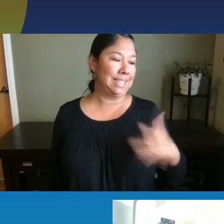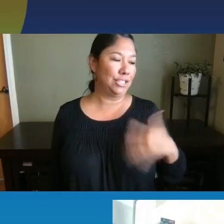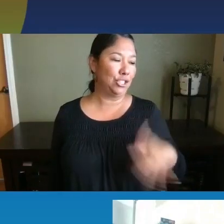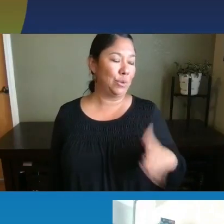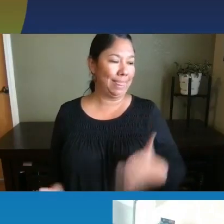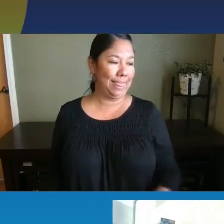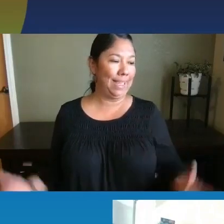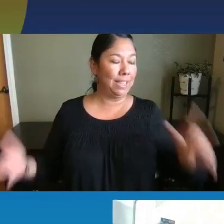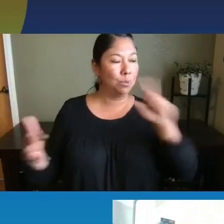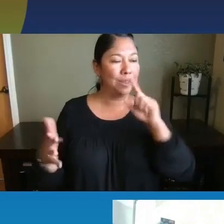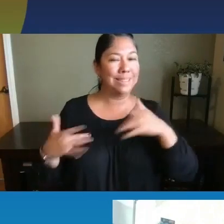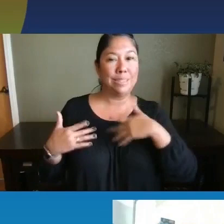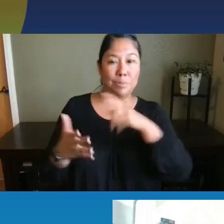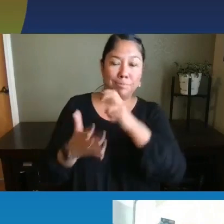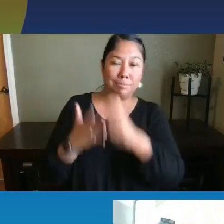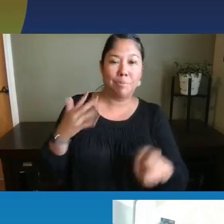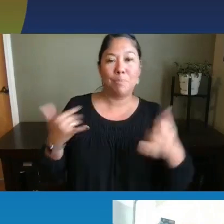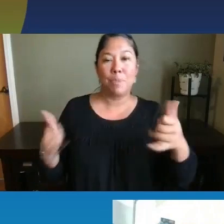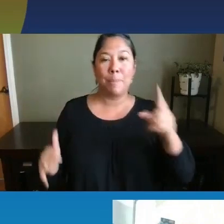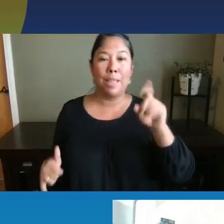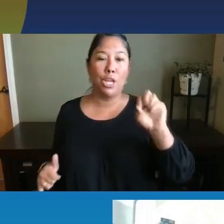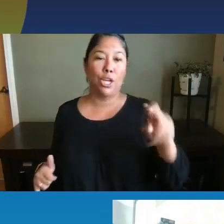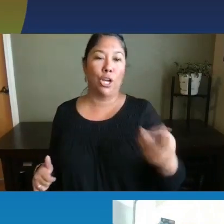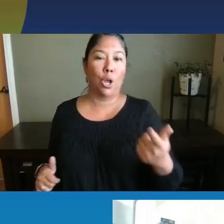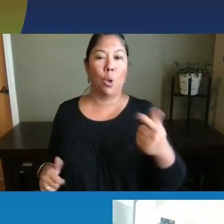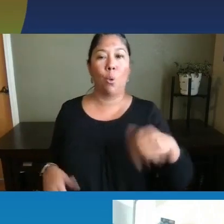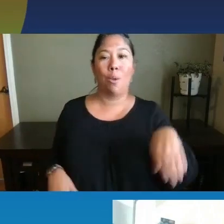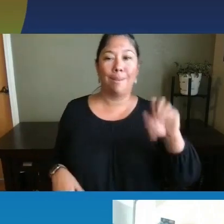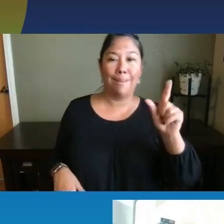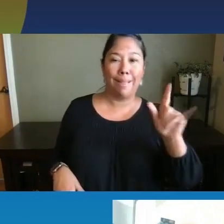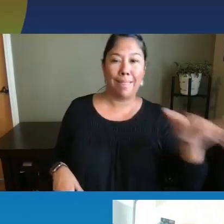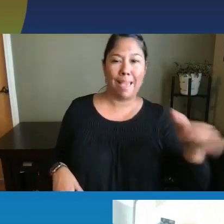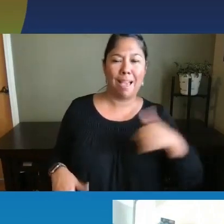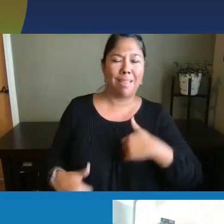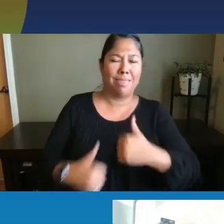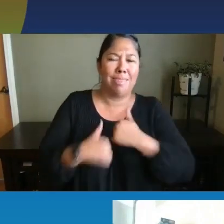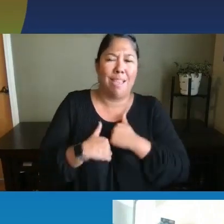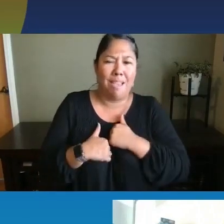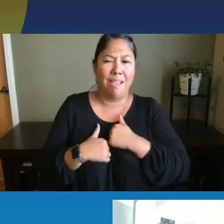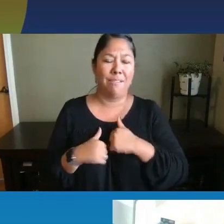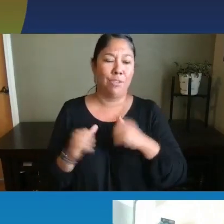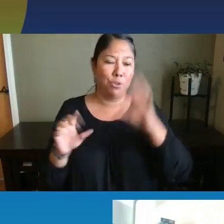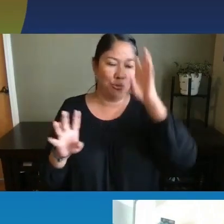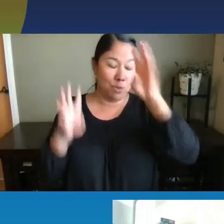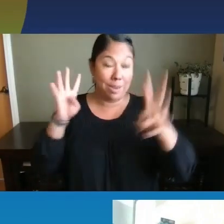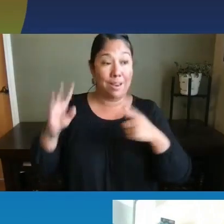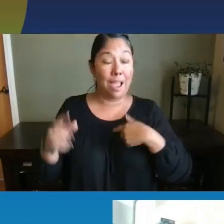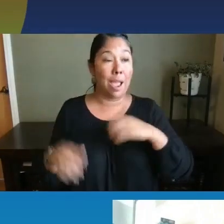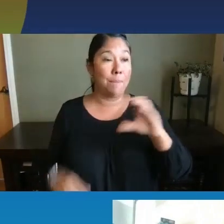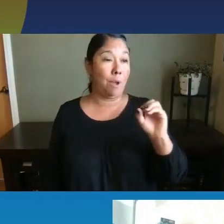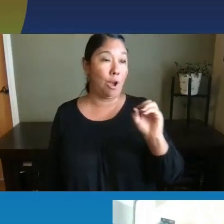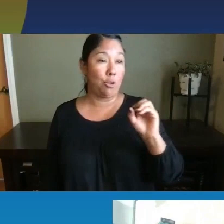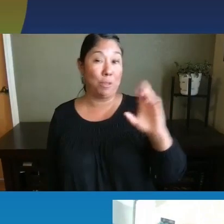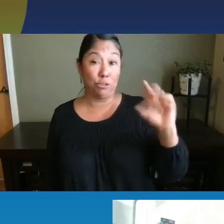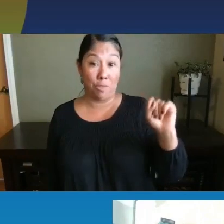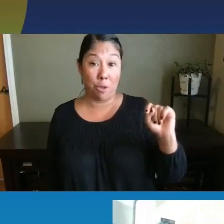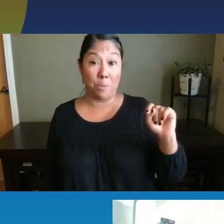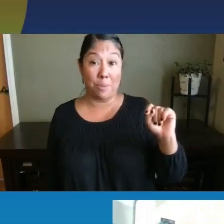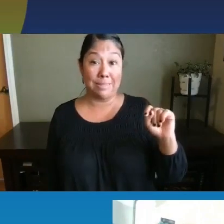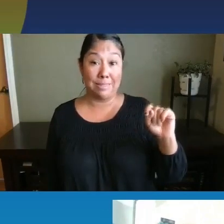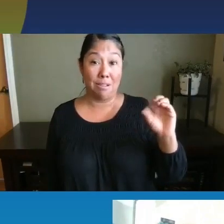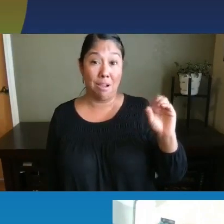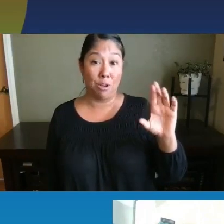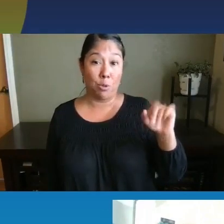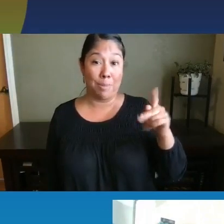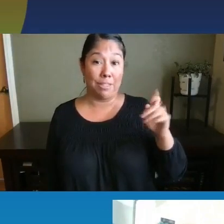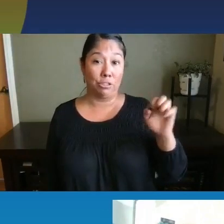immersive thing. I love Play-Doh and clay and creating. And I always say as an occupational therapist, it's not the finished product, it's the